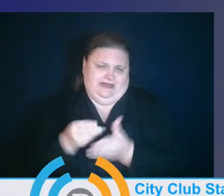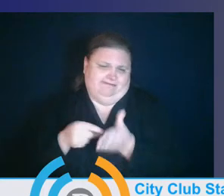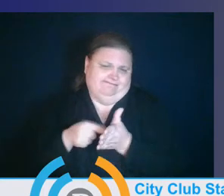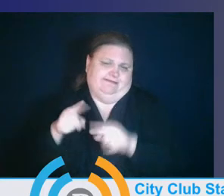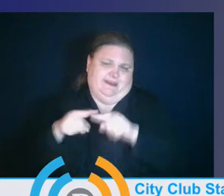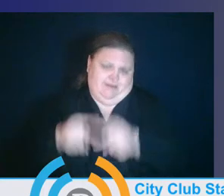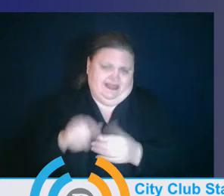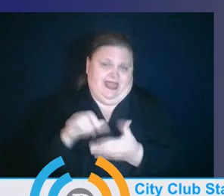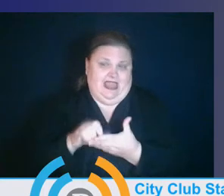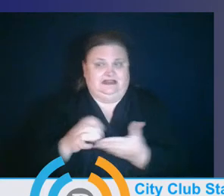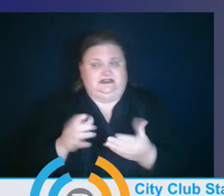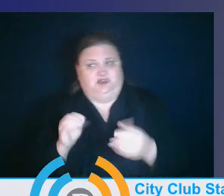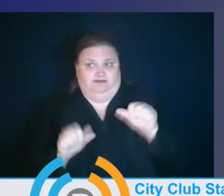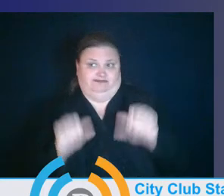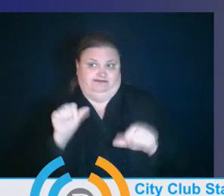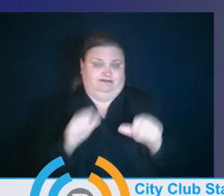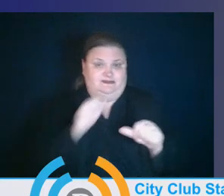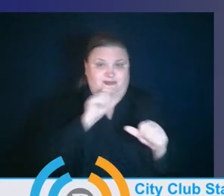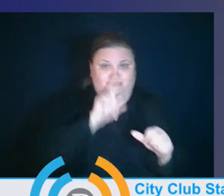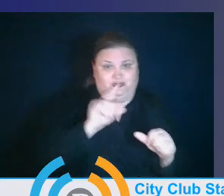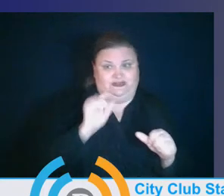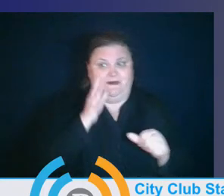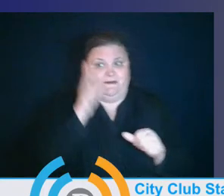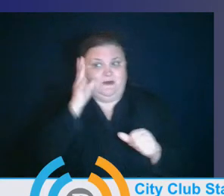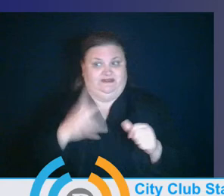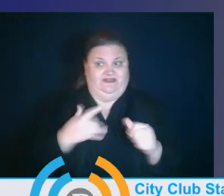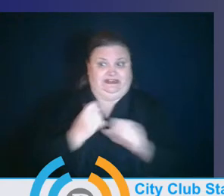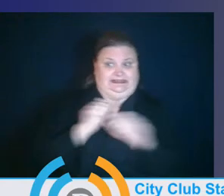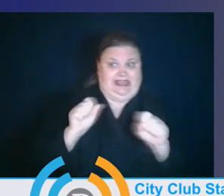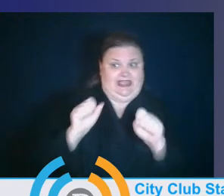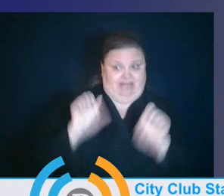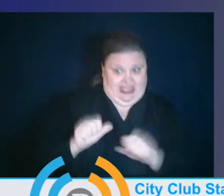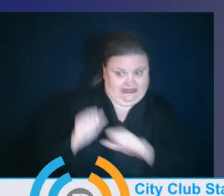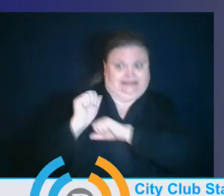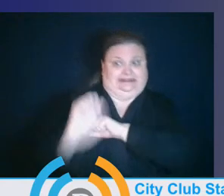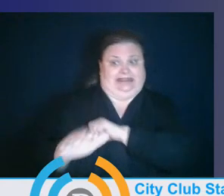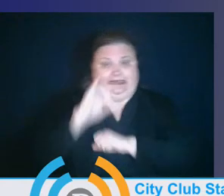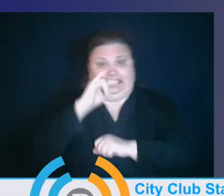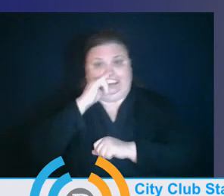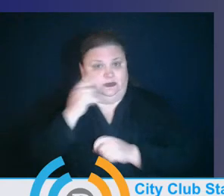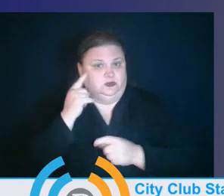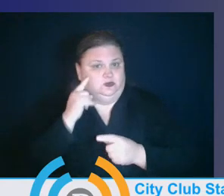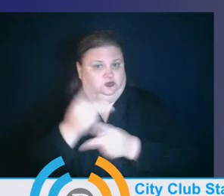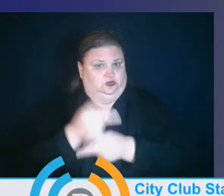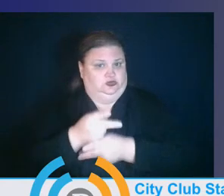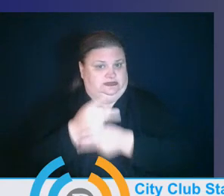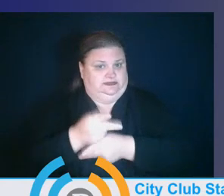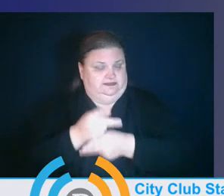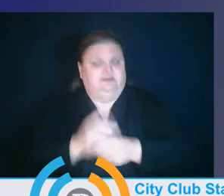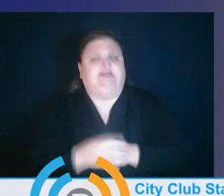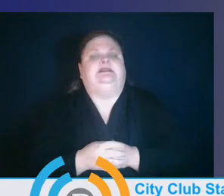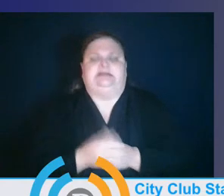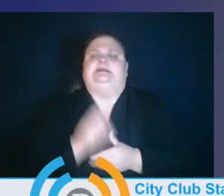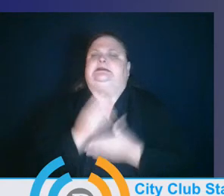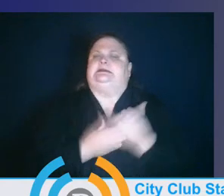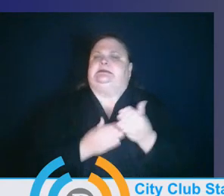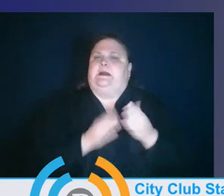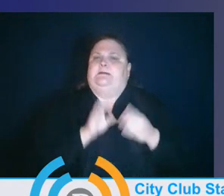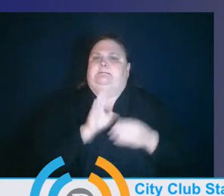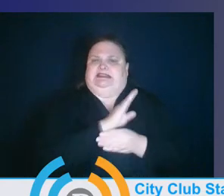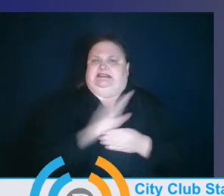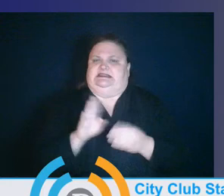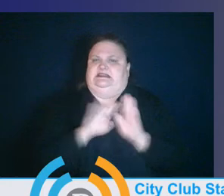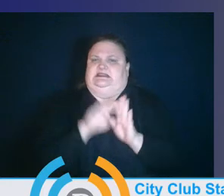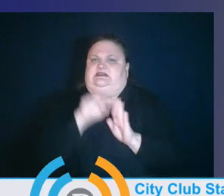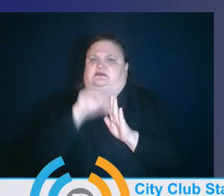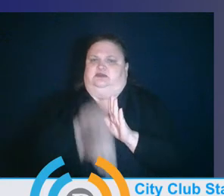use it or not, whether they'll feel safe. You know, so some have struggled with lower enrollment. It affects their bottom lines. It's been